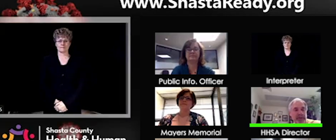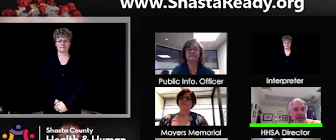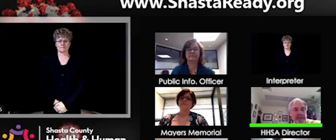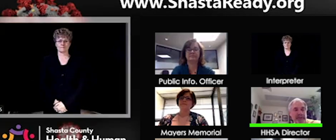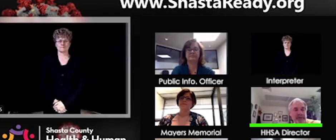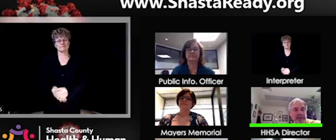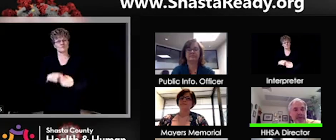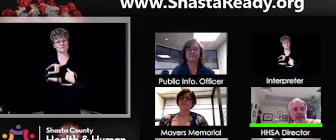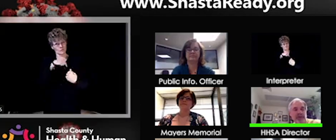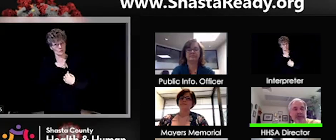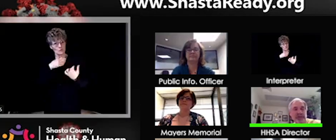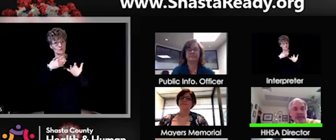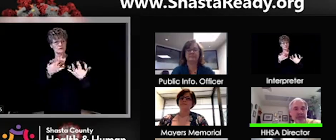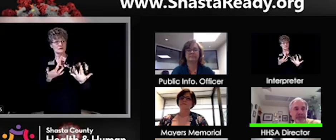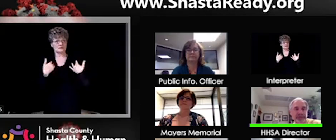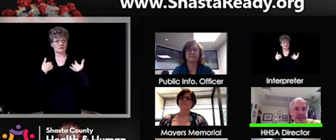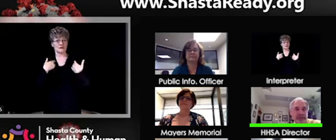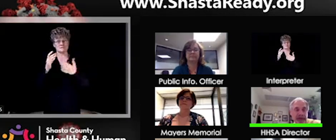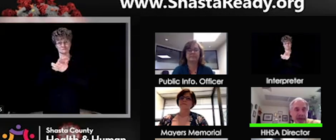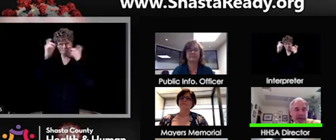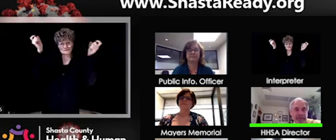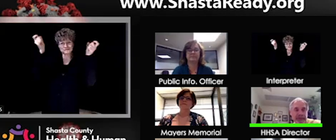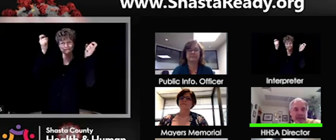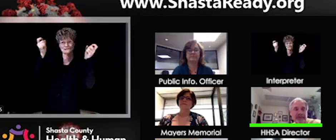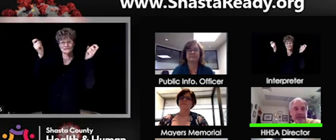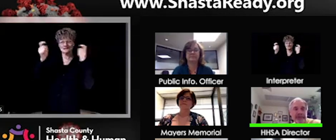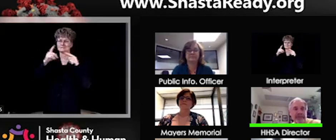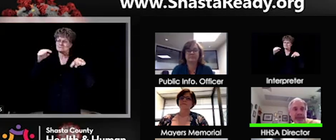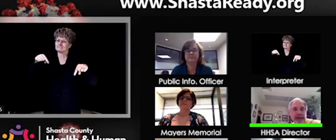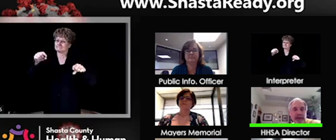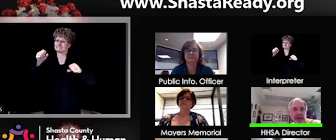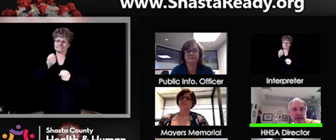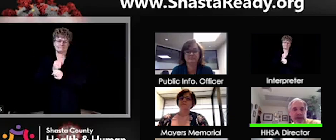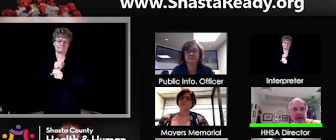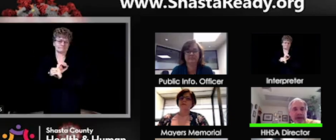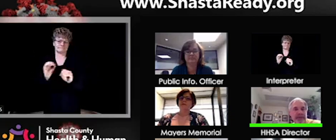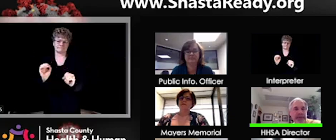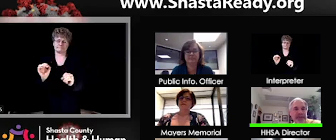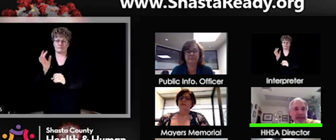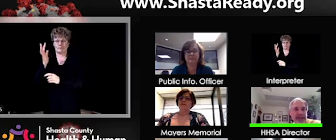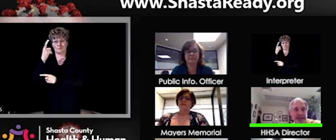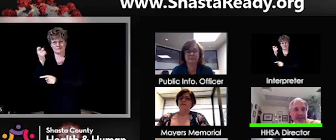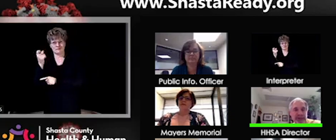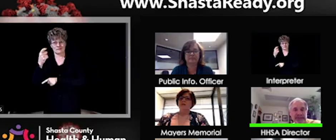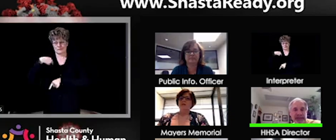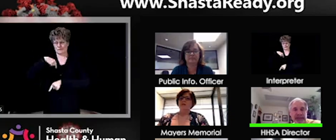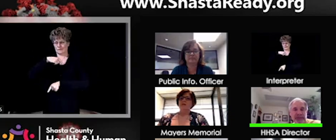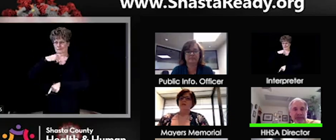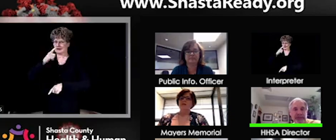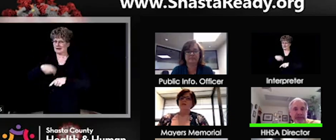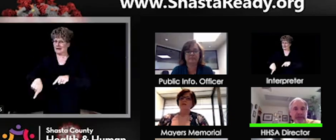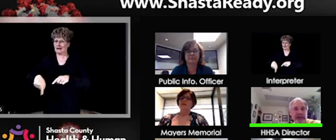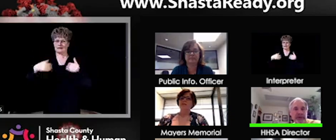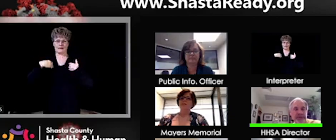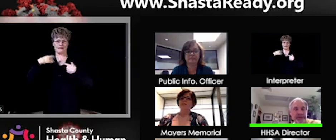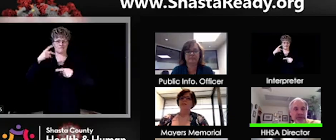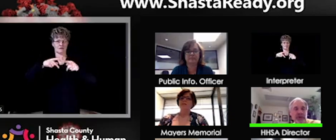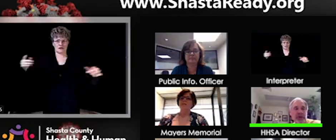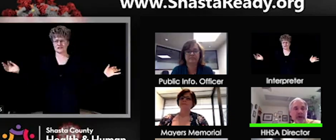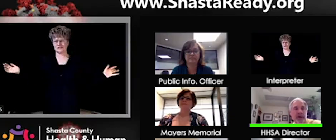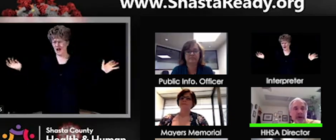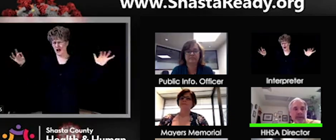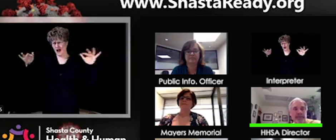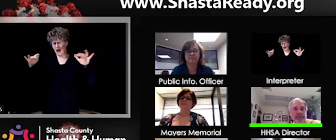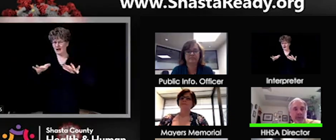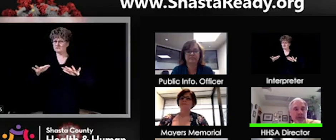activities related to that. But of course, this year is not happening because we are not having mass gatherings. Mass gatherings are not allowed.